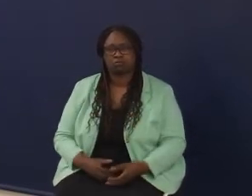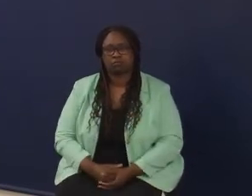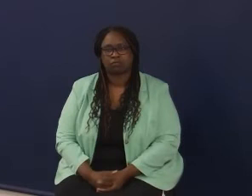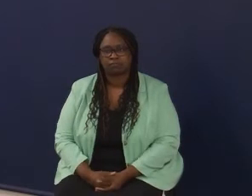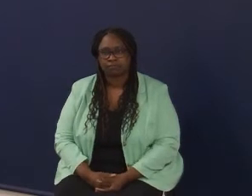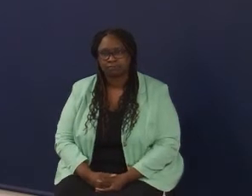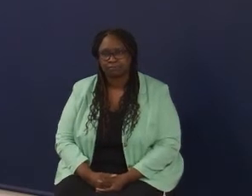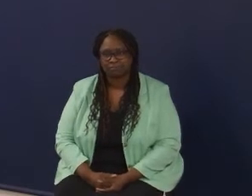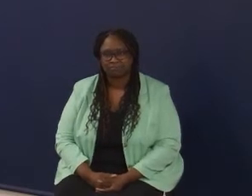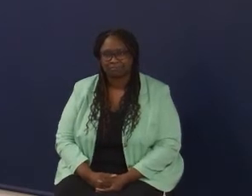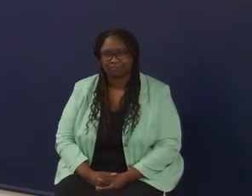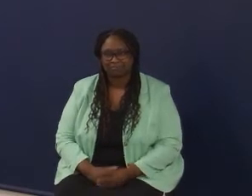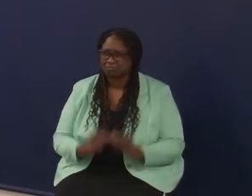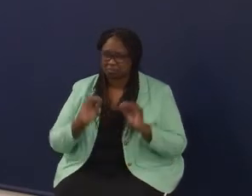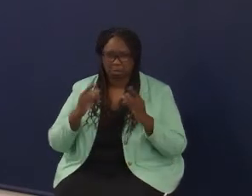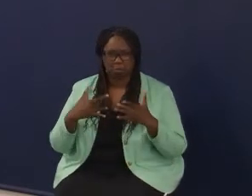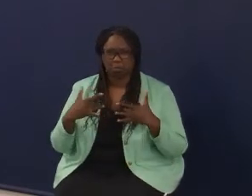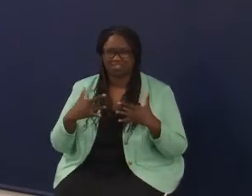No worries.